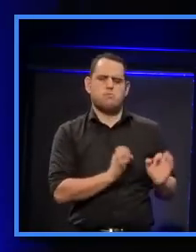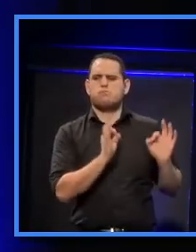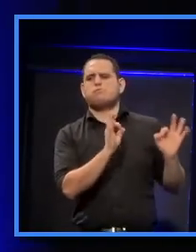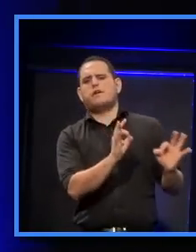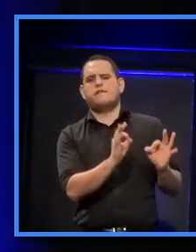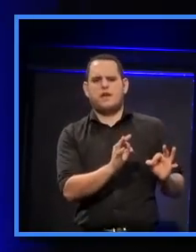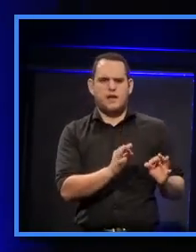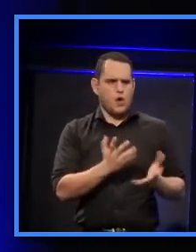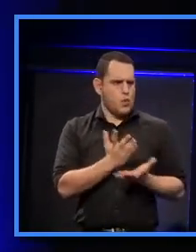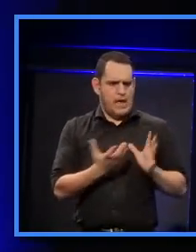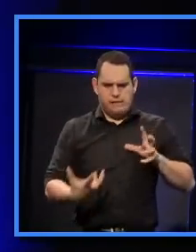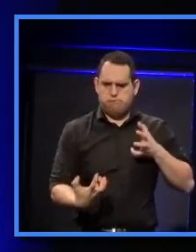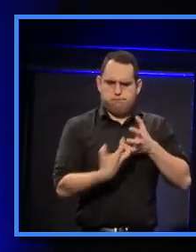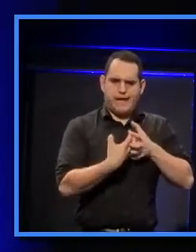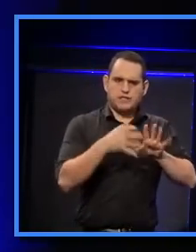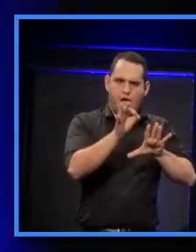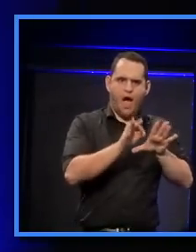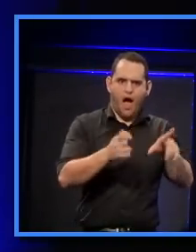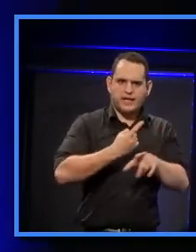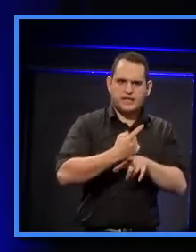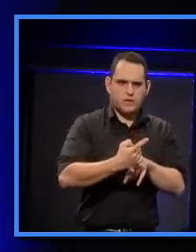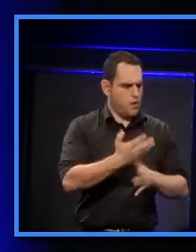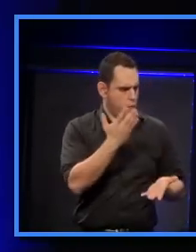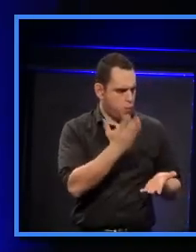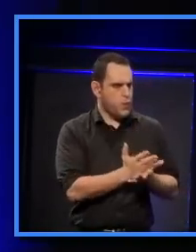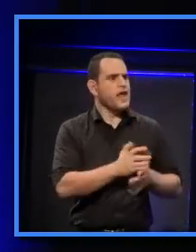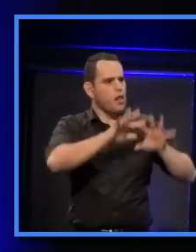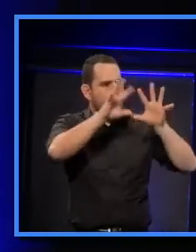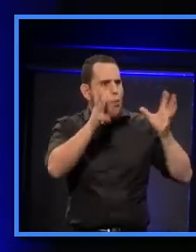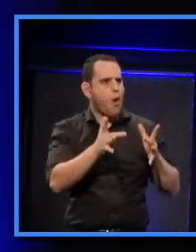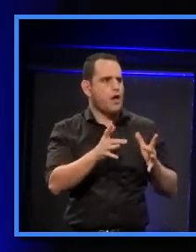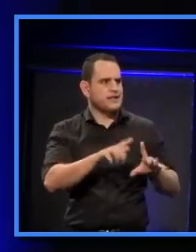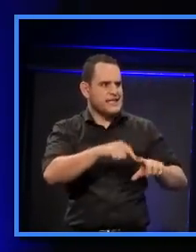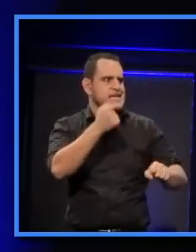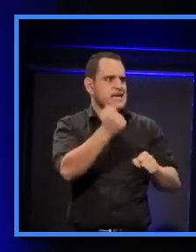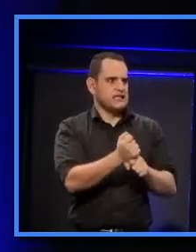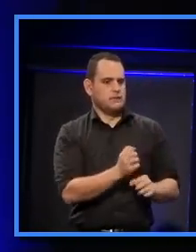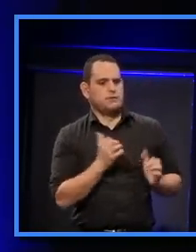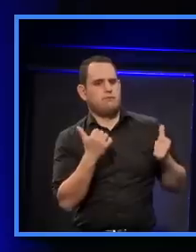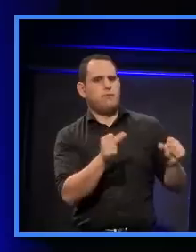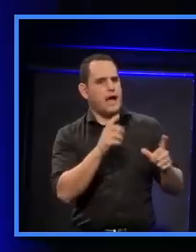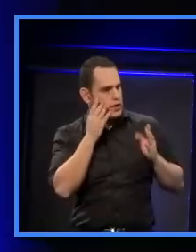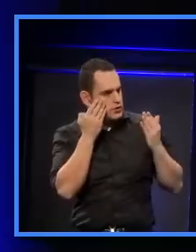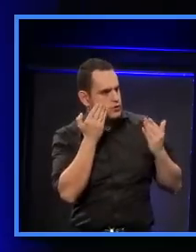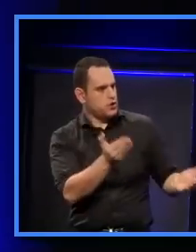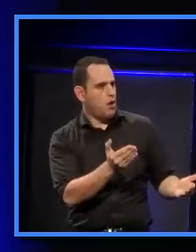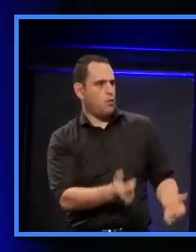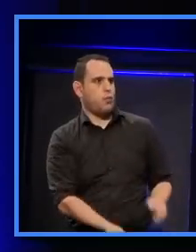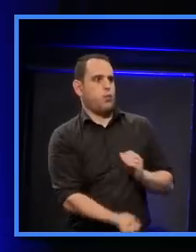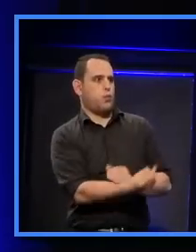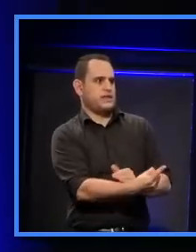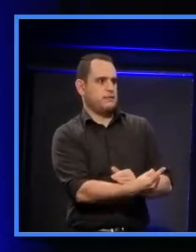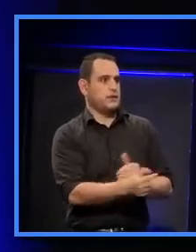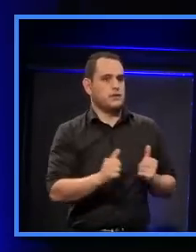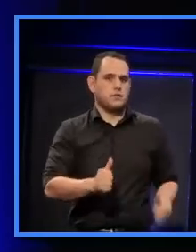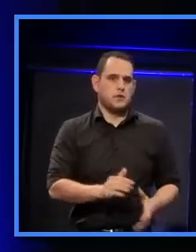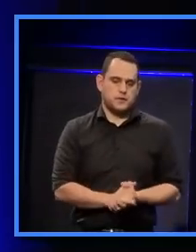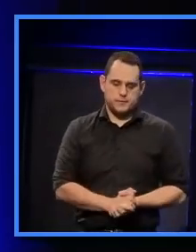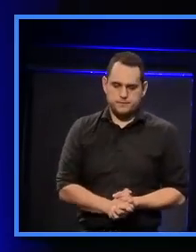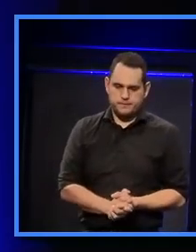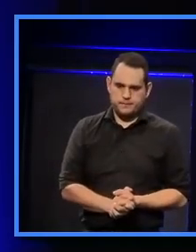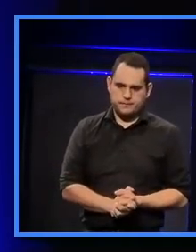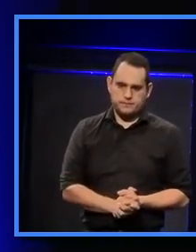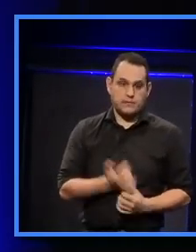Just in Architecture Week, you know, just a real example of what architecture can do. And I loved that. That was brilliant.